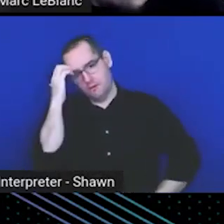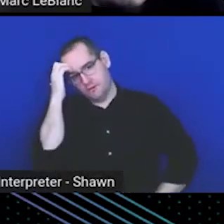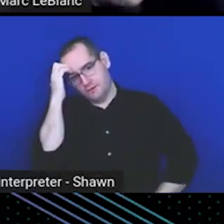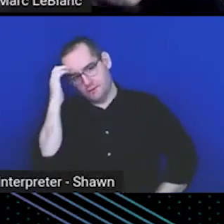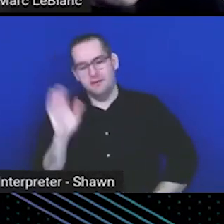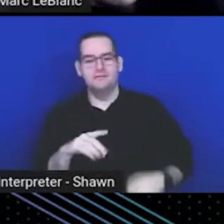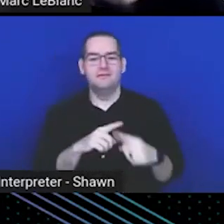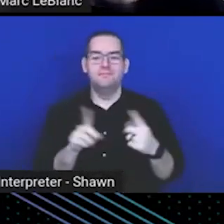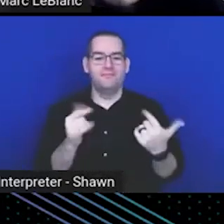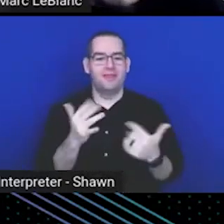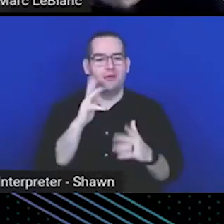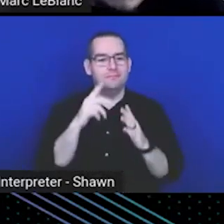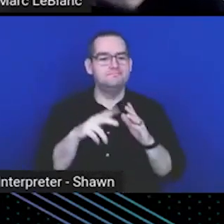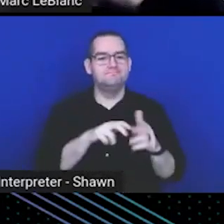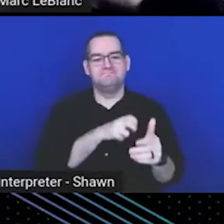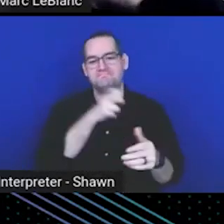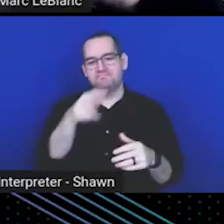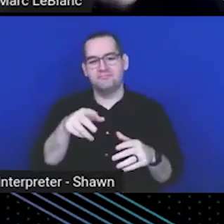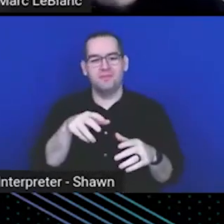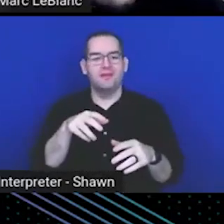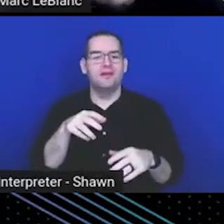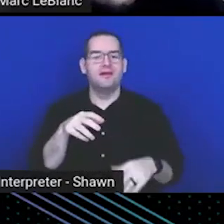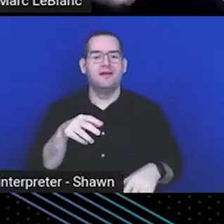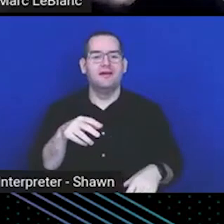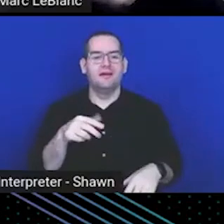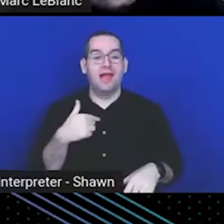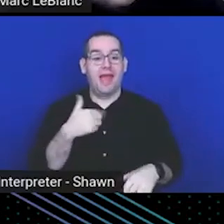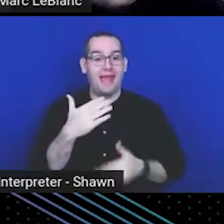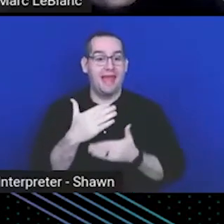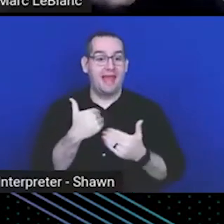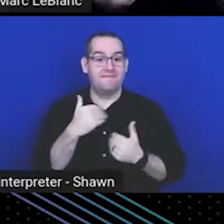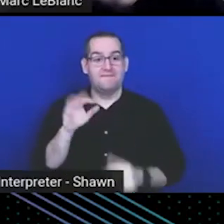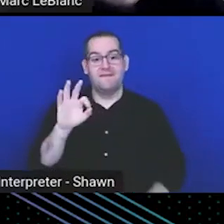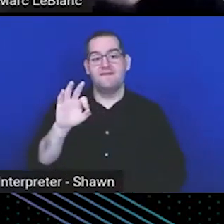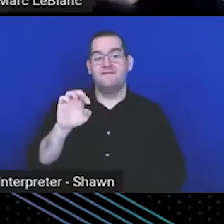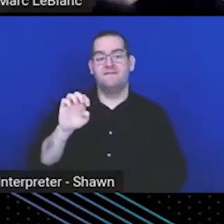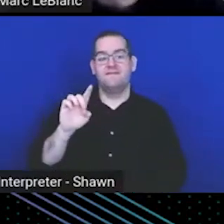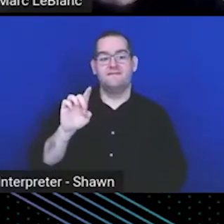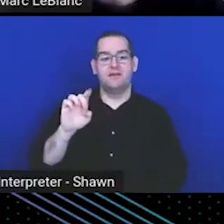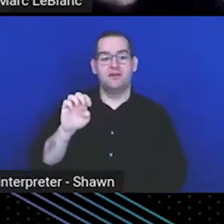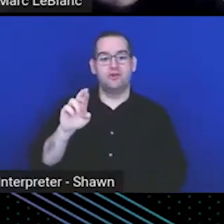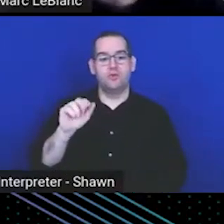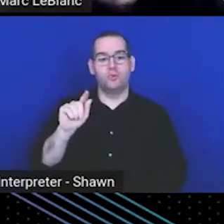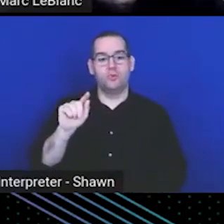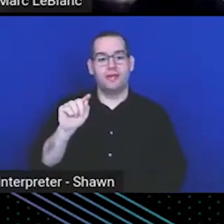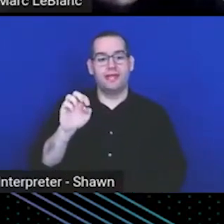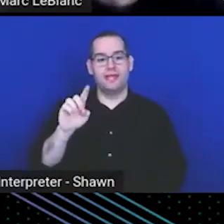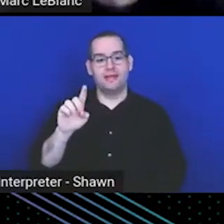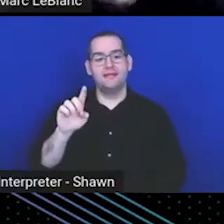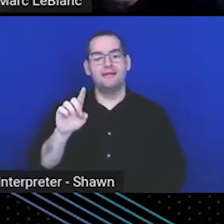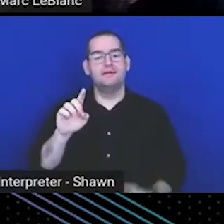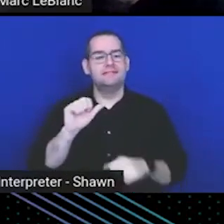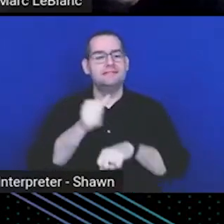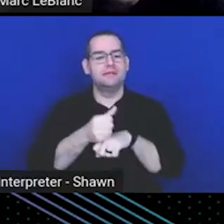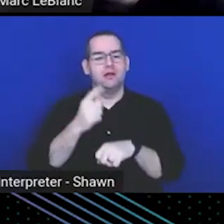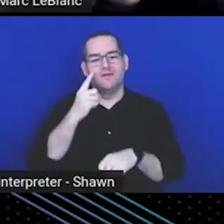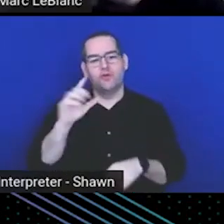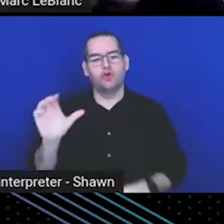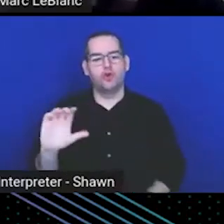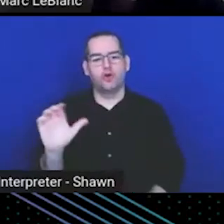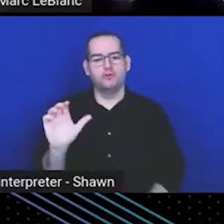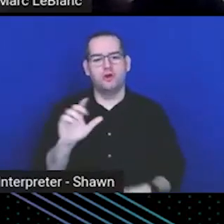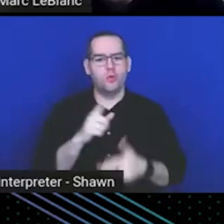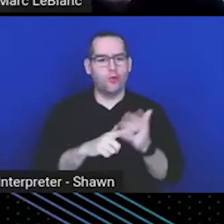We're going to pop into, I have a federated setup for console. We'll take a quick look about how the deployment looks.